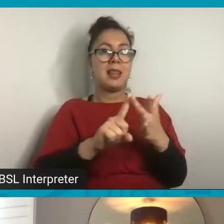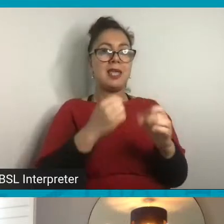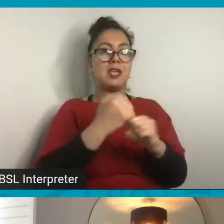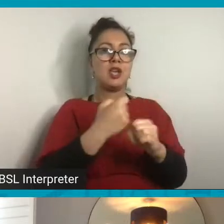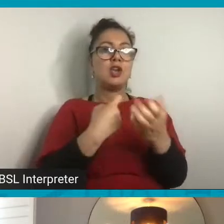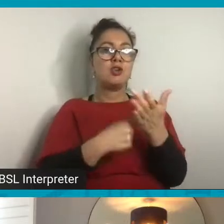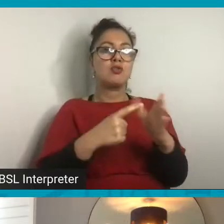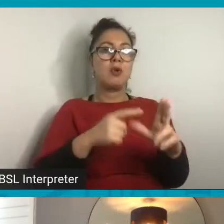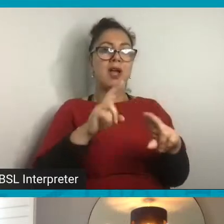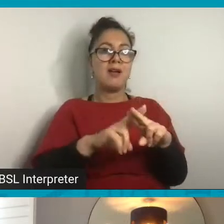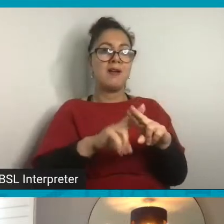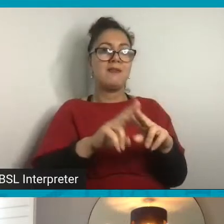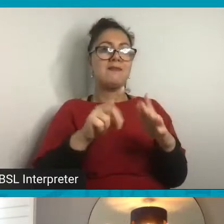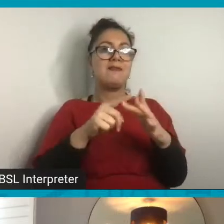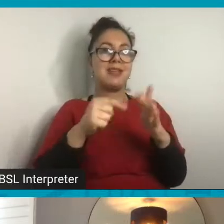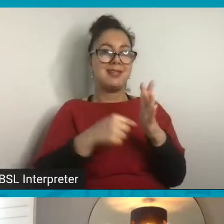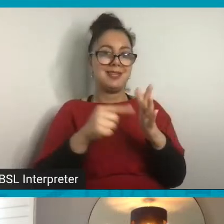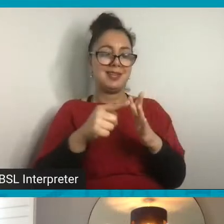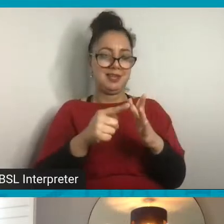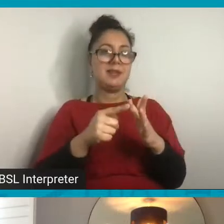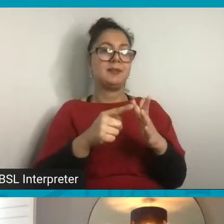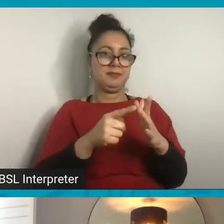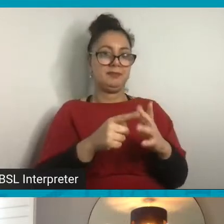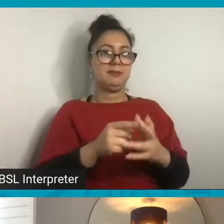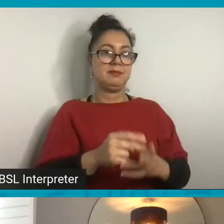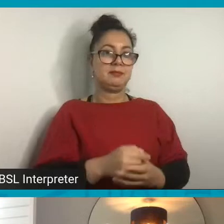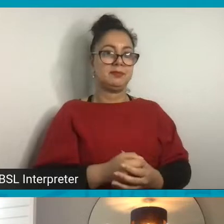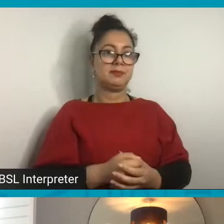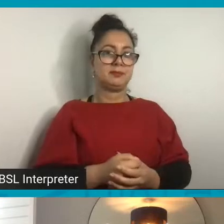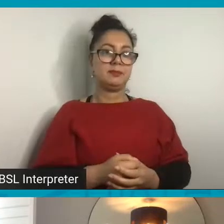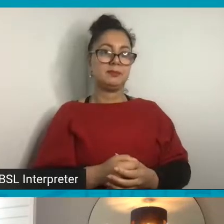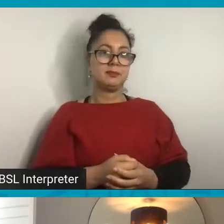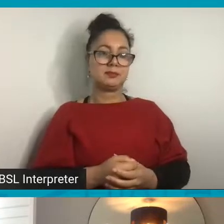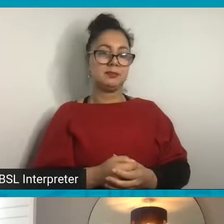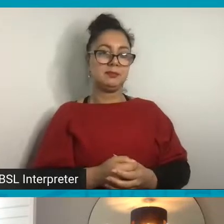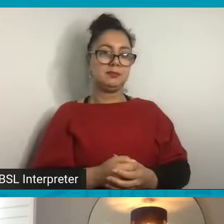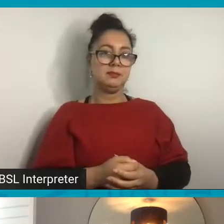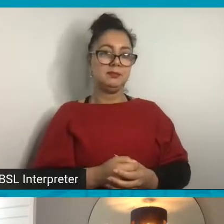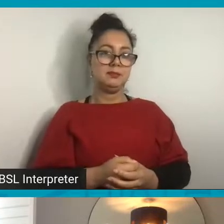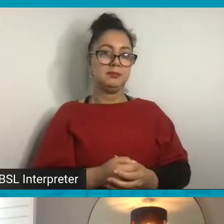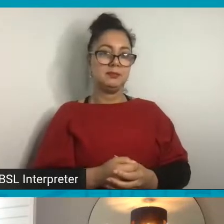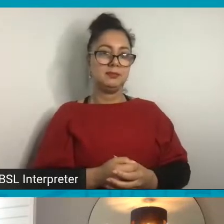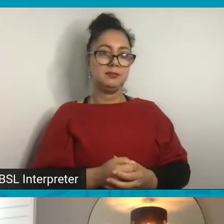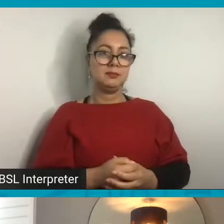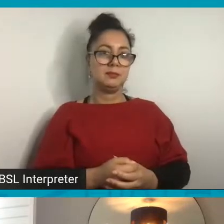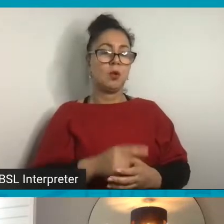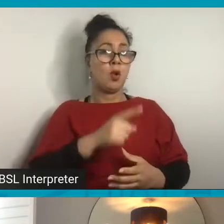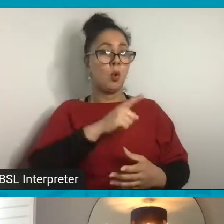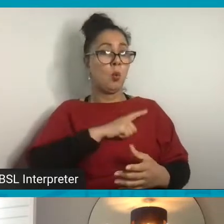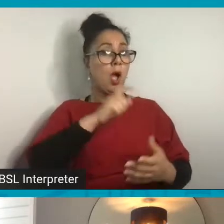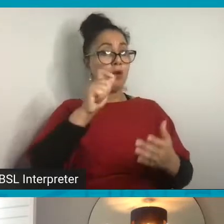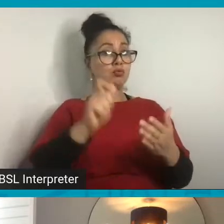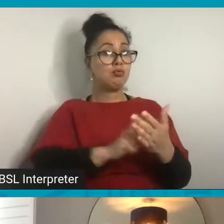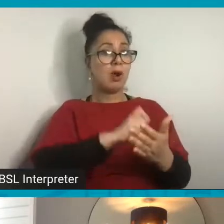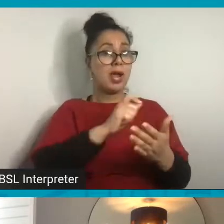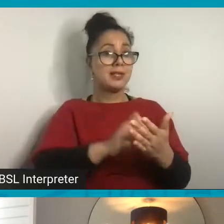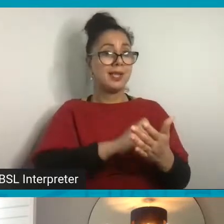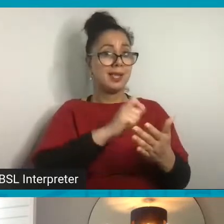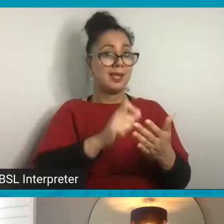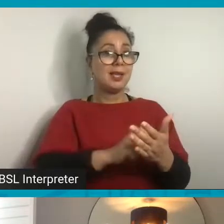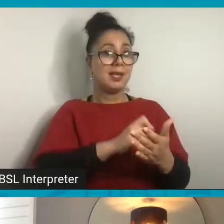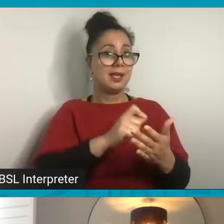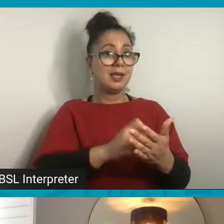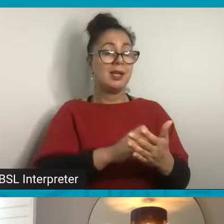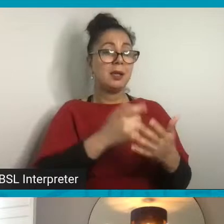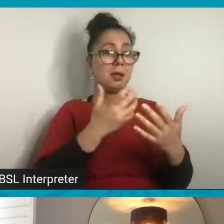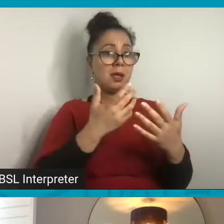And a really big thing about why writing or making your mark has